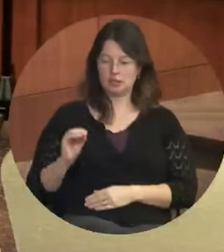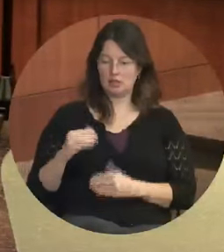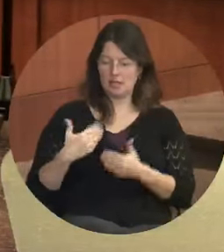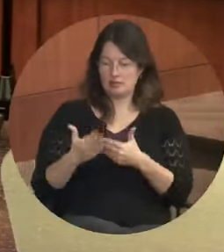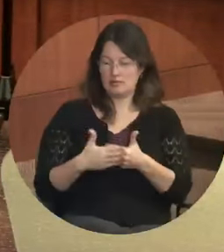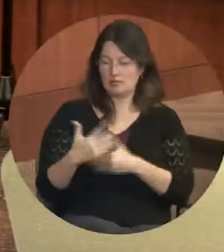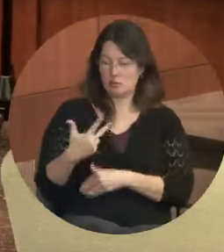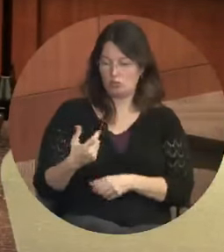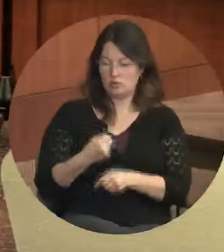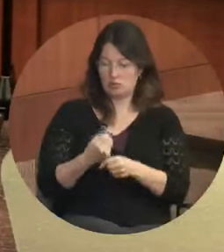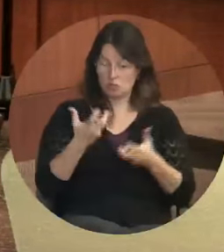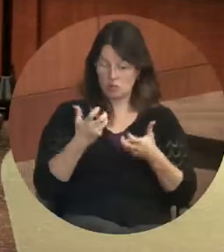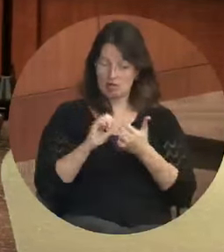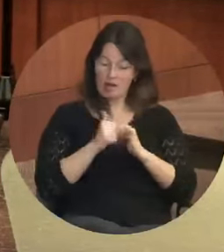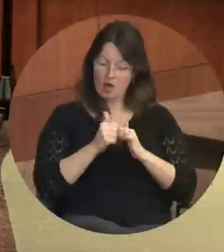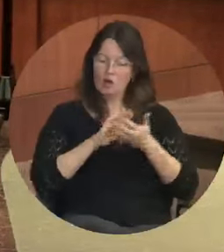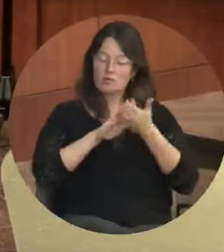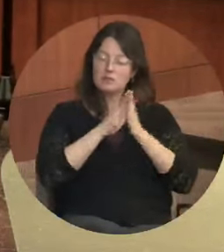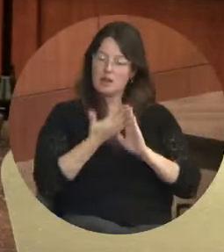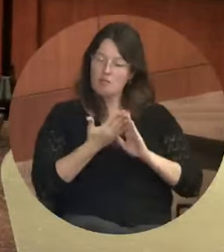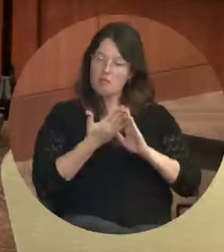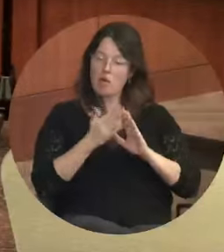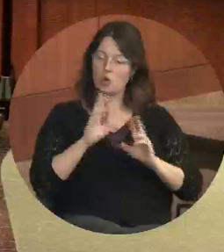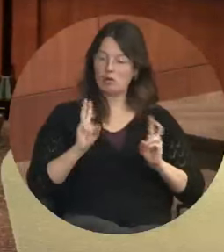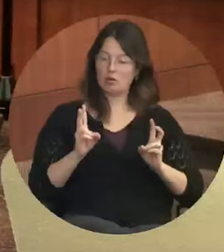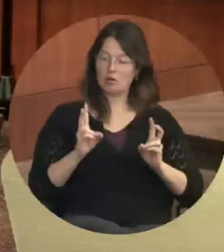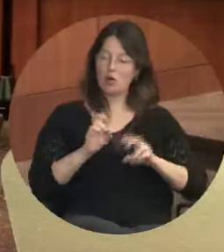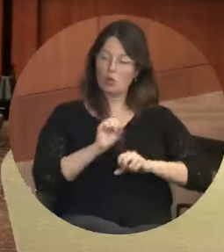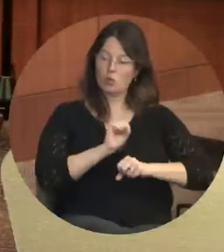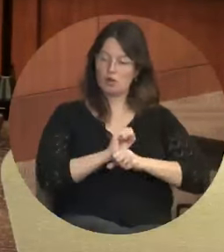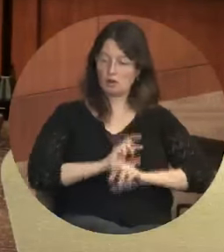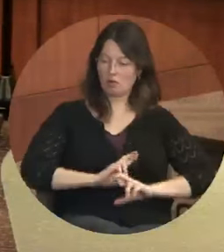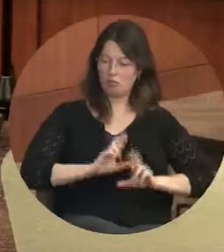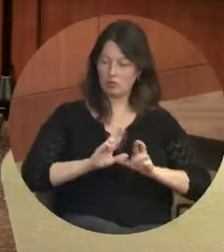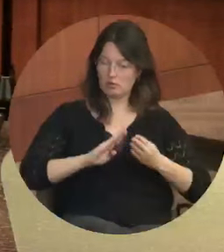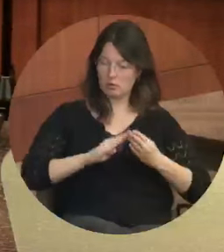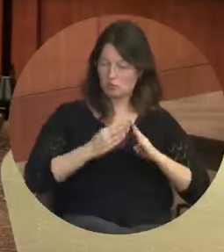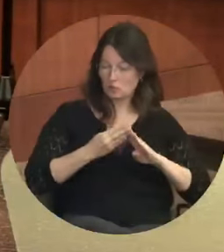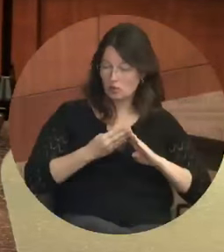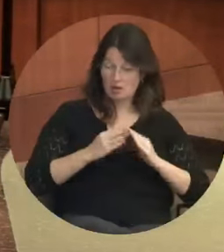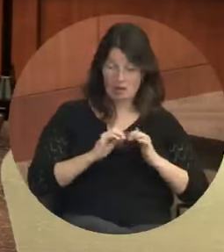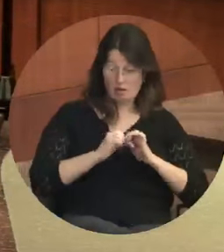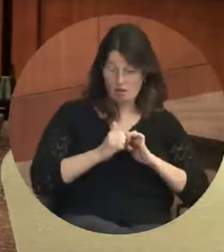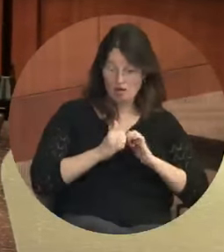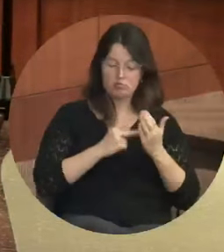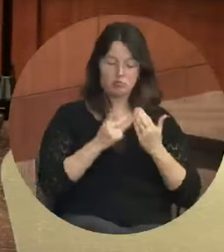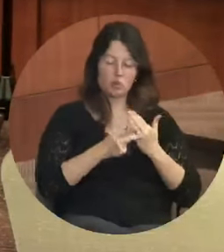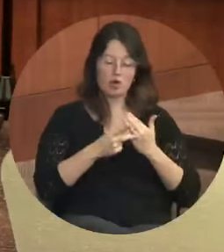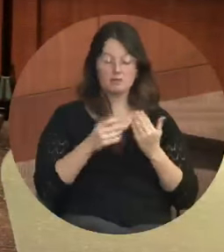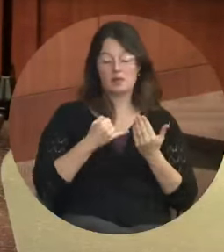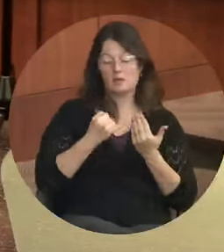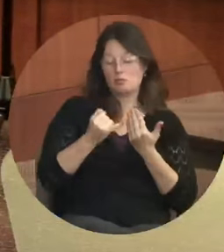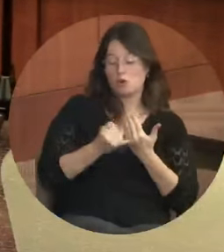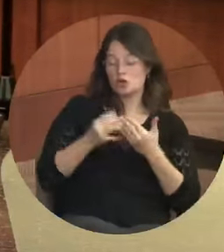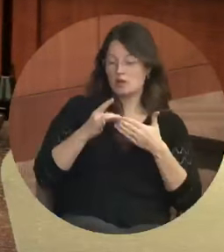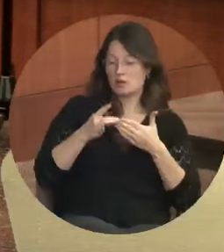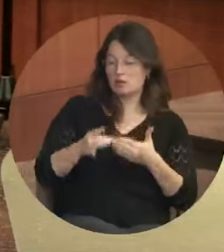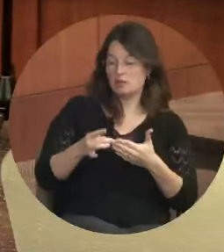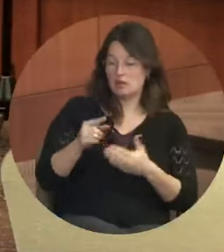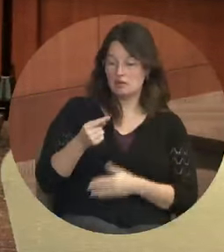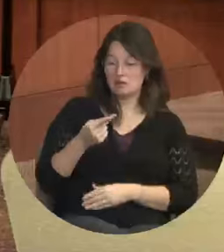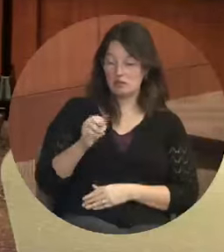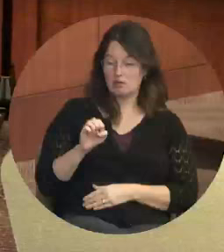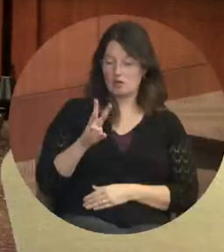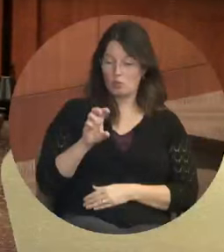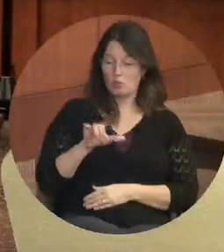a work-ready community through our partnership with Ready and through programs such as Project Lead the Way, Job